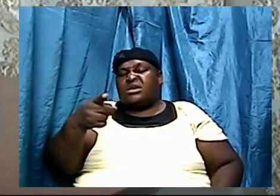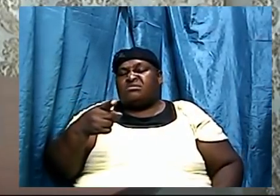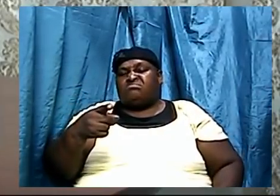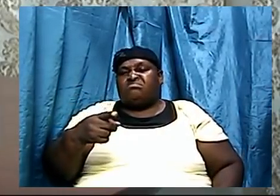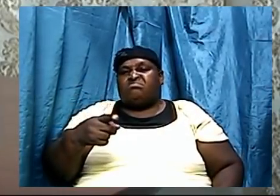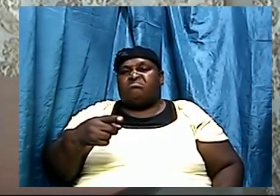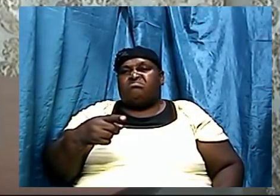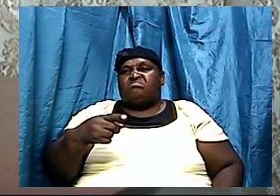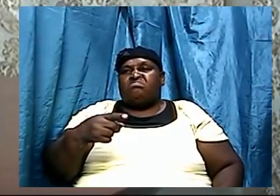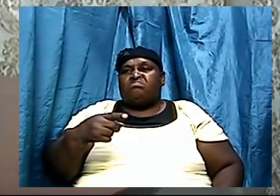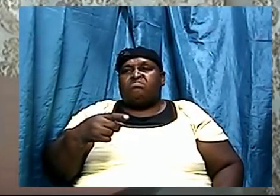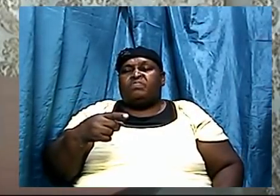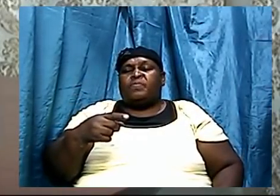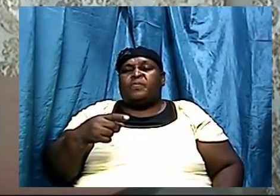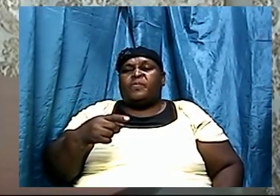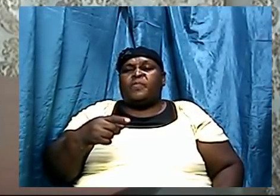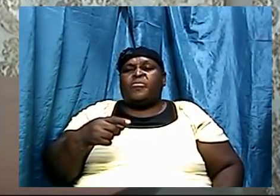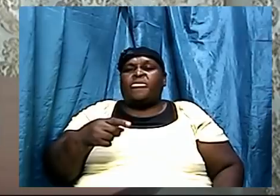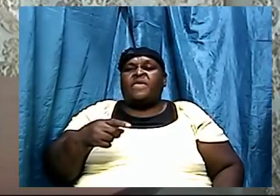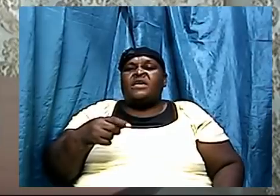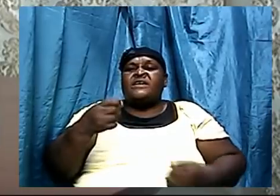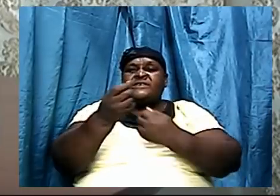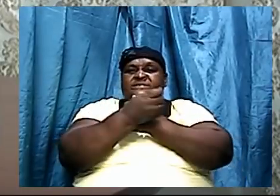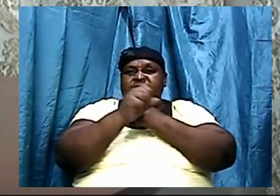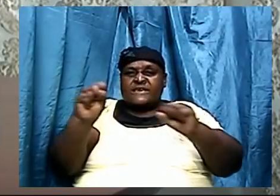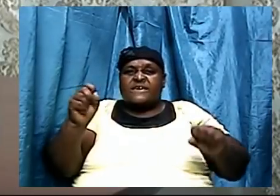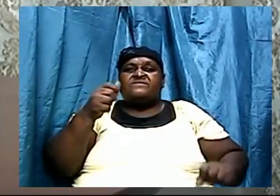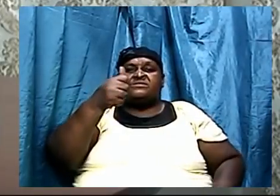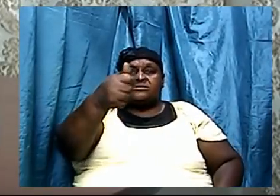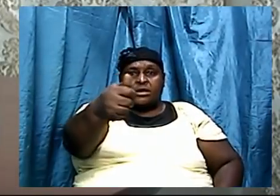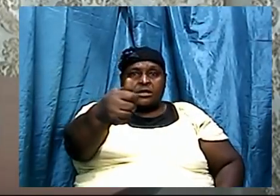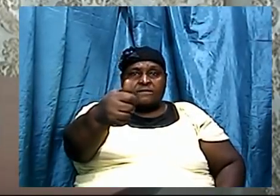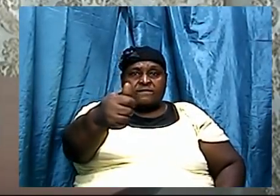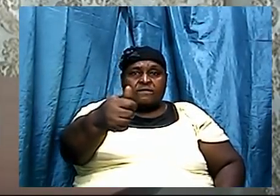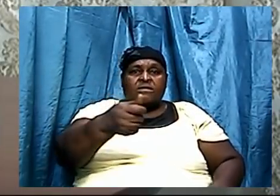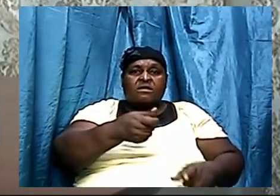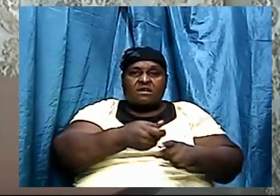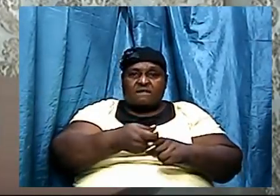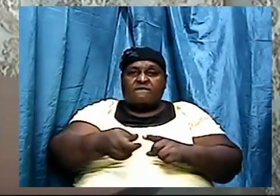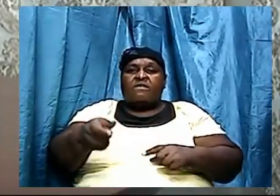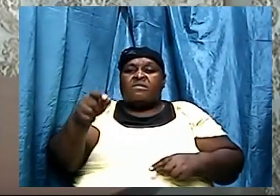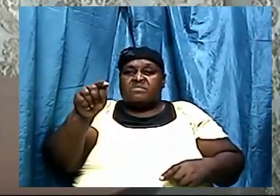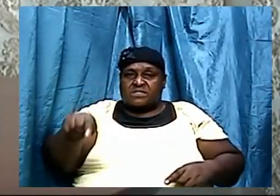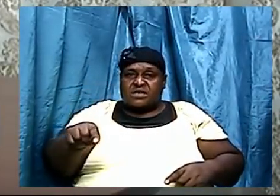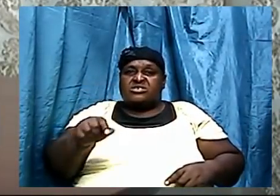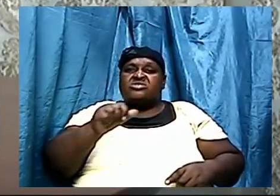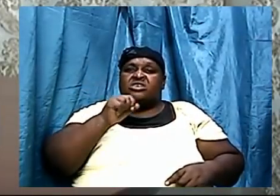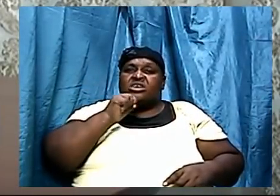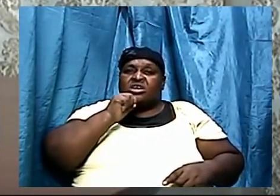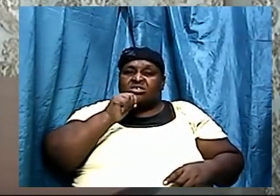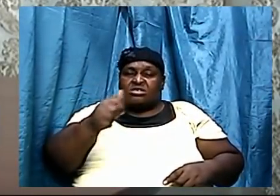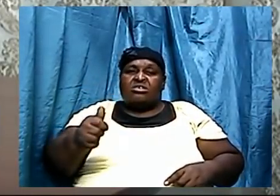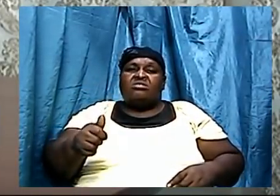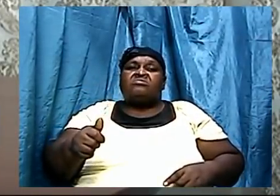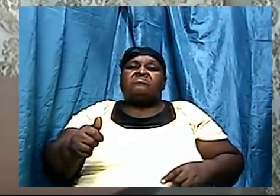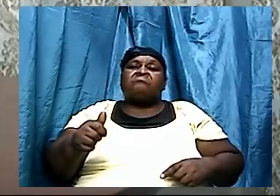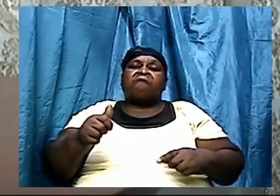that's verse 40 save yourselves from this untoward generation